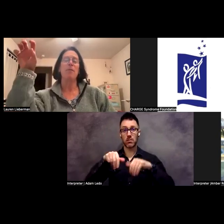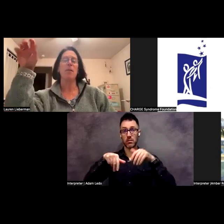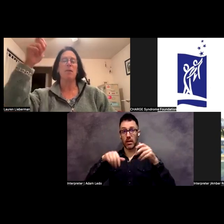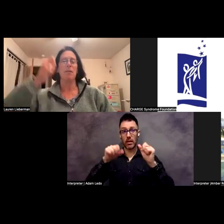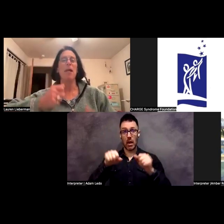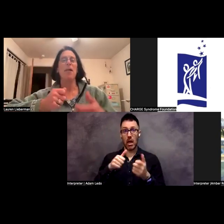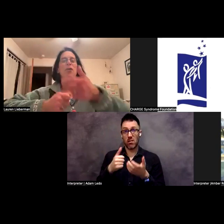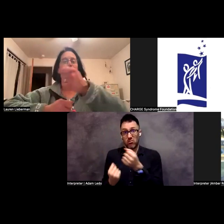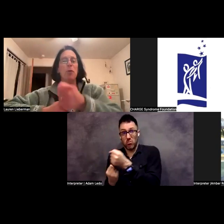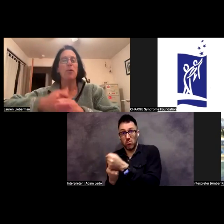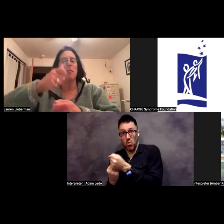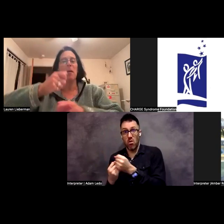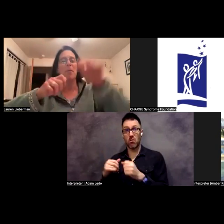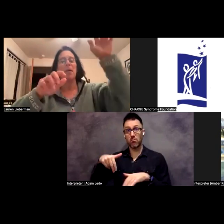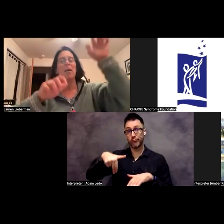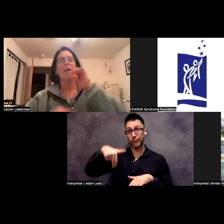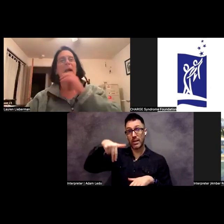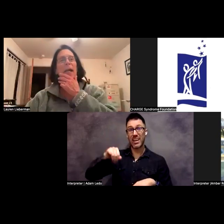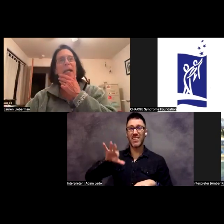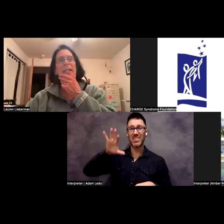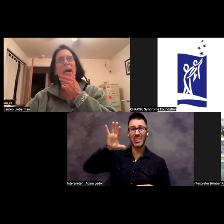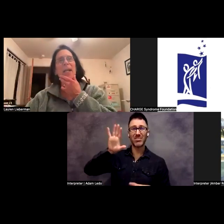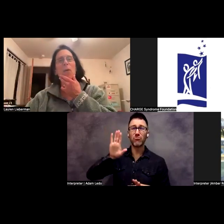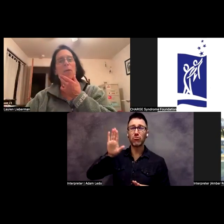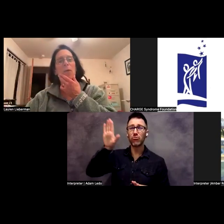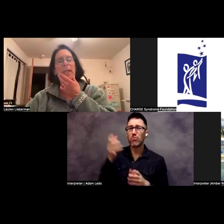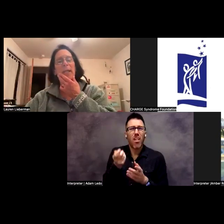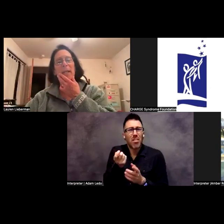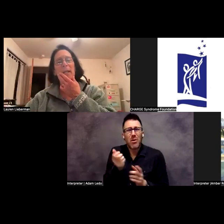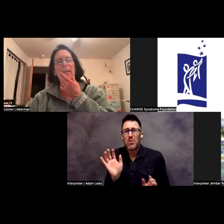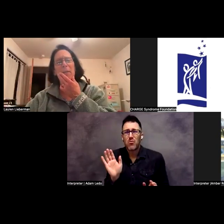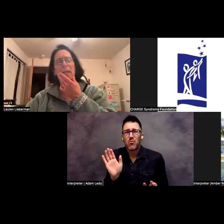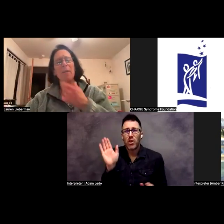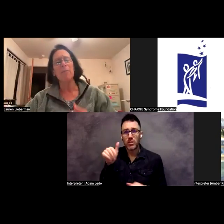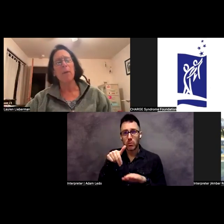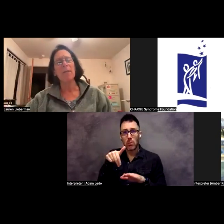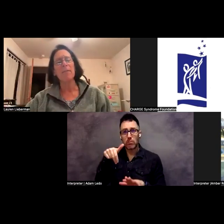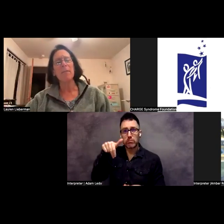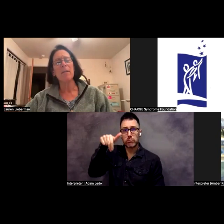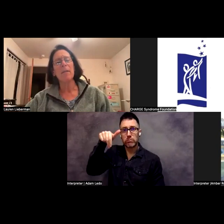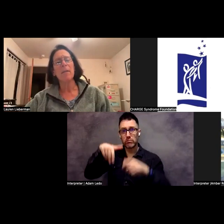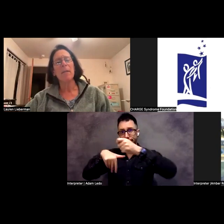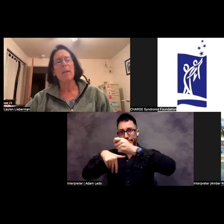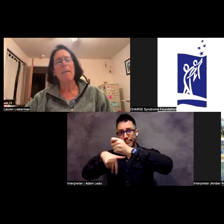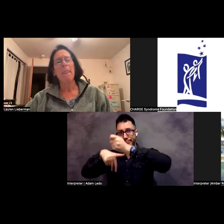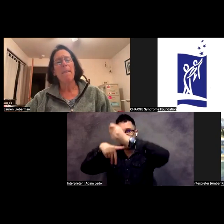bit, the belayer just pulls them up, and I don't know where to get it because somebody got it for us,